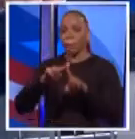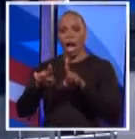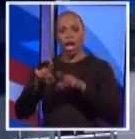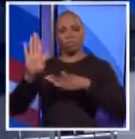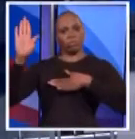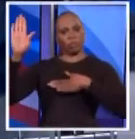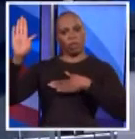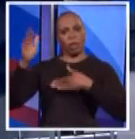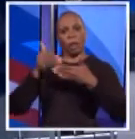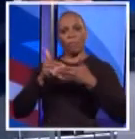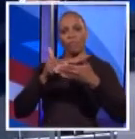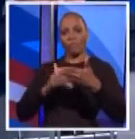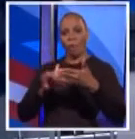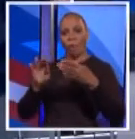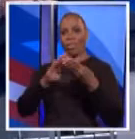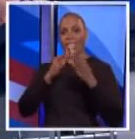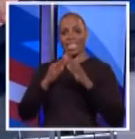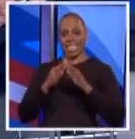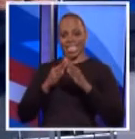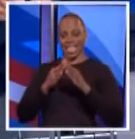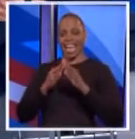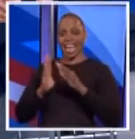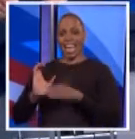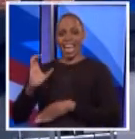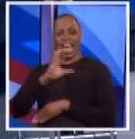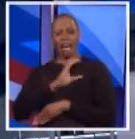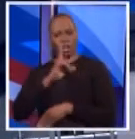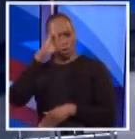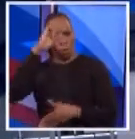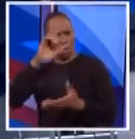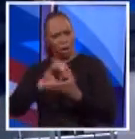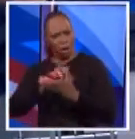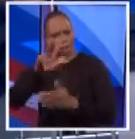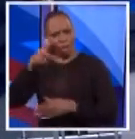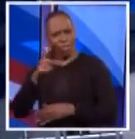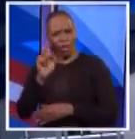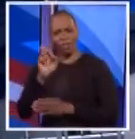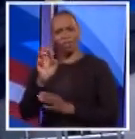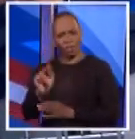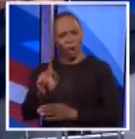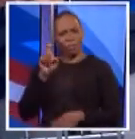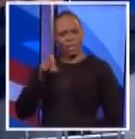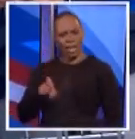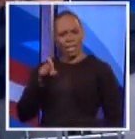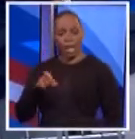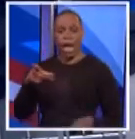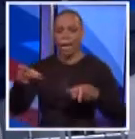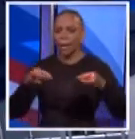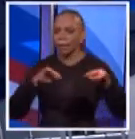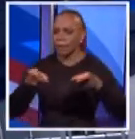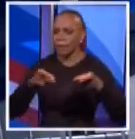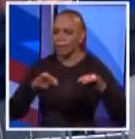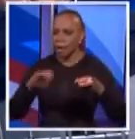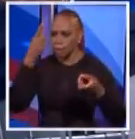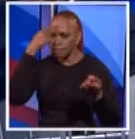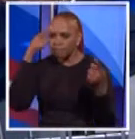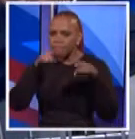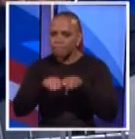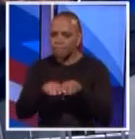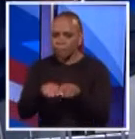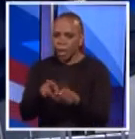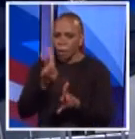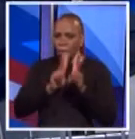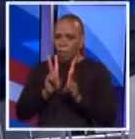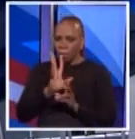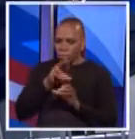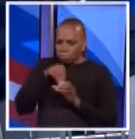council and you said you believed a third term was necessary. This was a deal by insiders to protect their own jobs